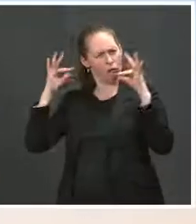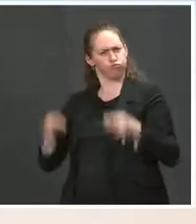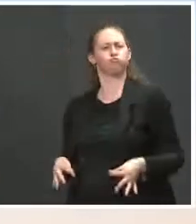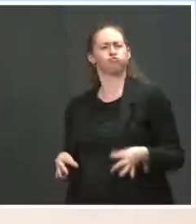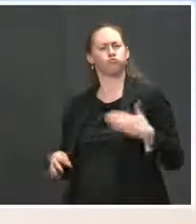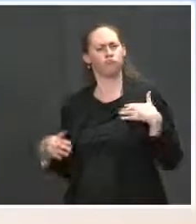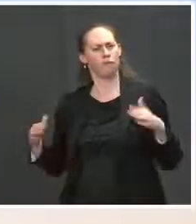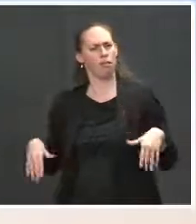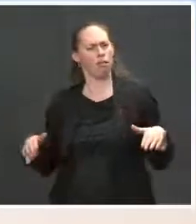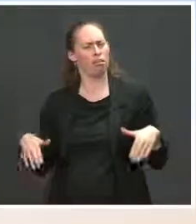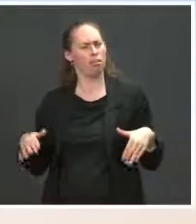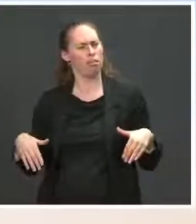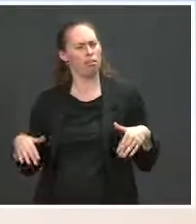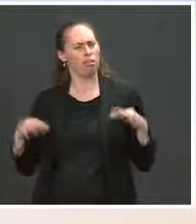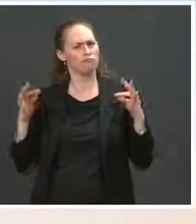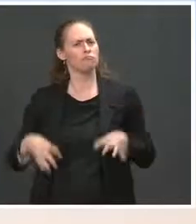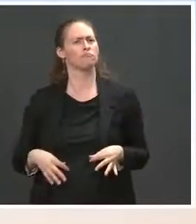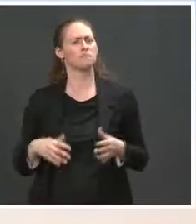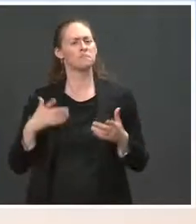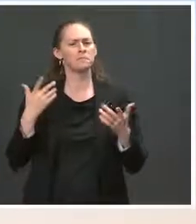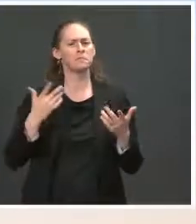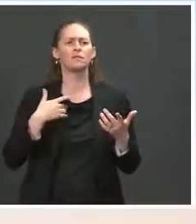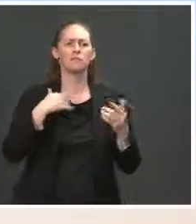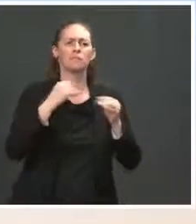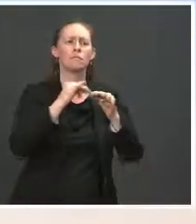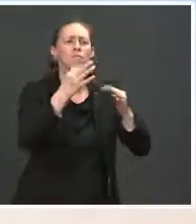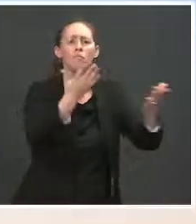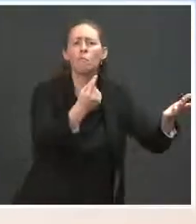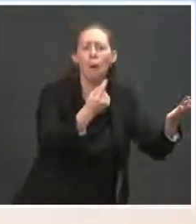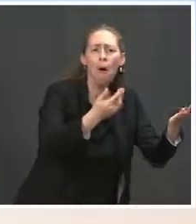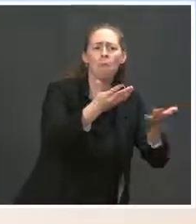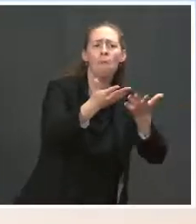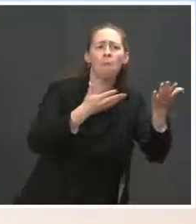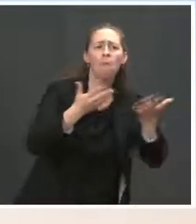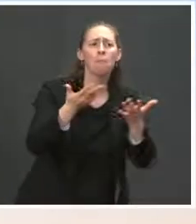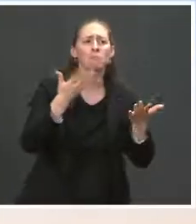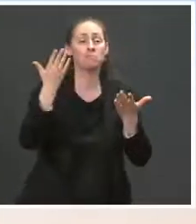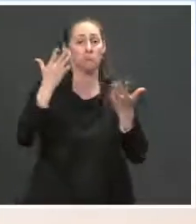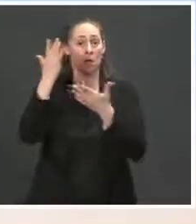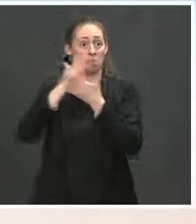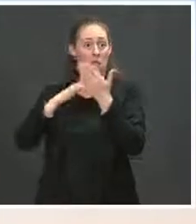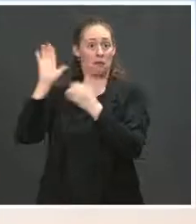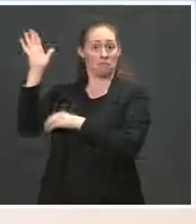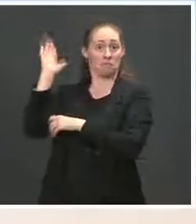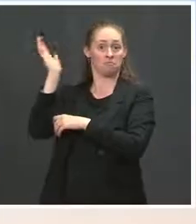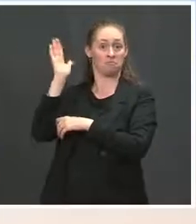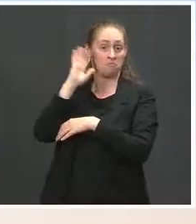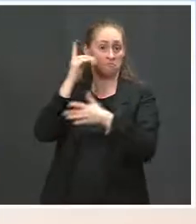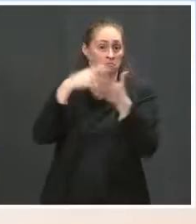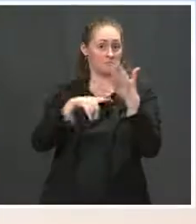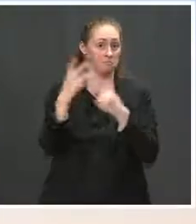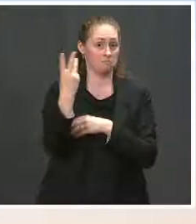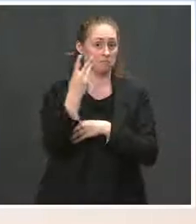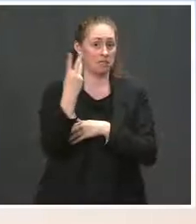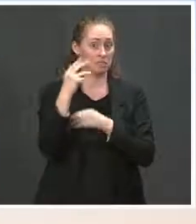coming days about what will be included in the speech and the American Families Plan. And the final components of that, when those final decisions are made,